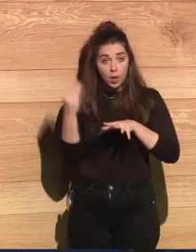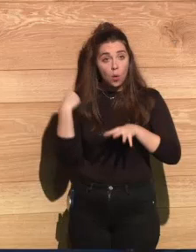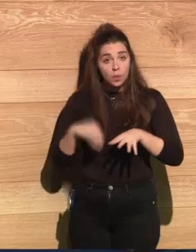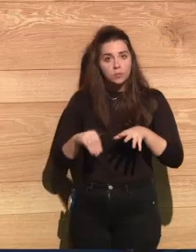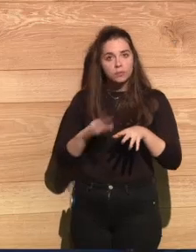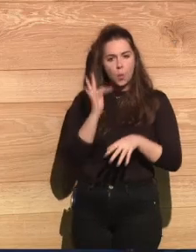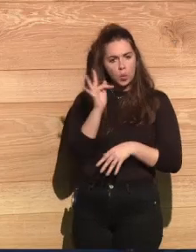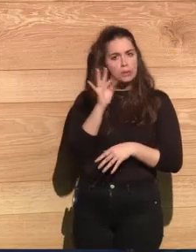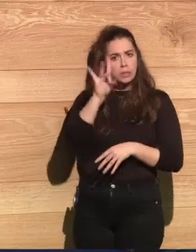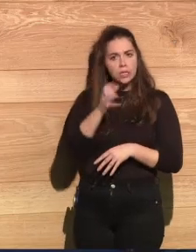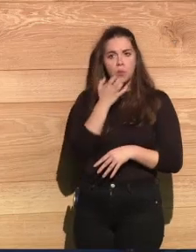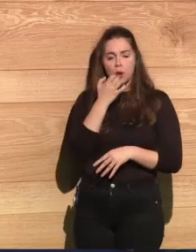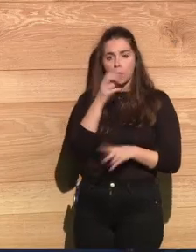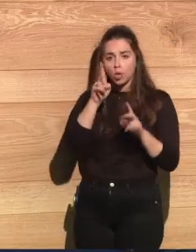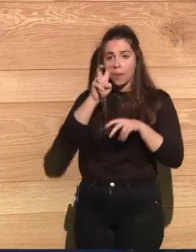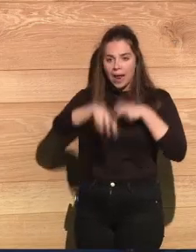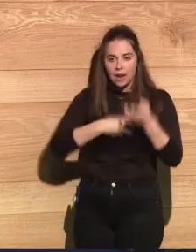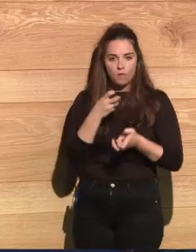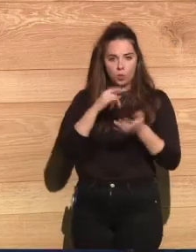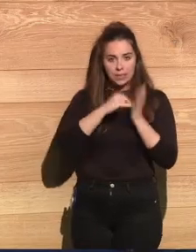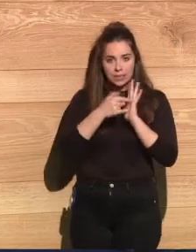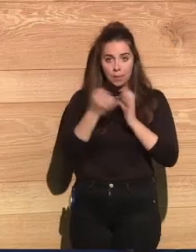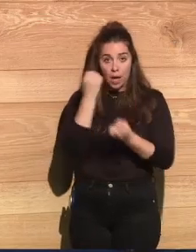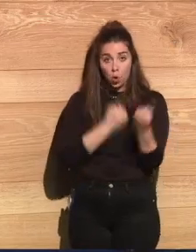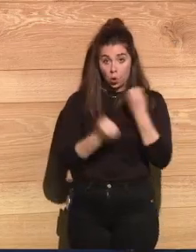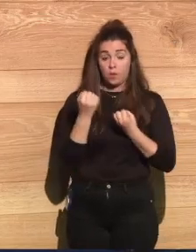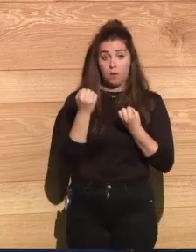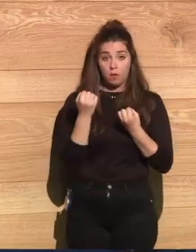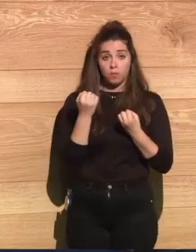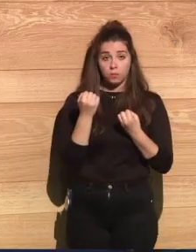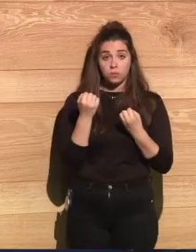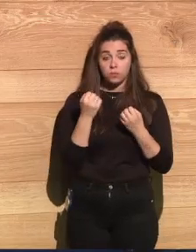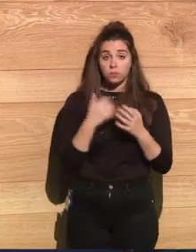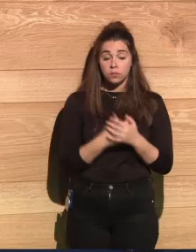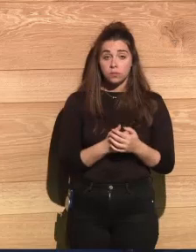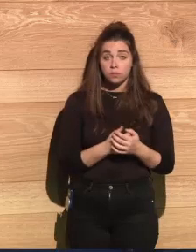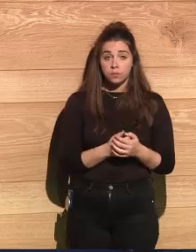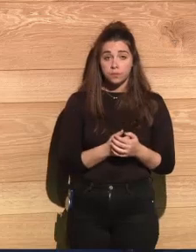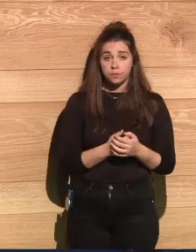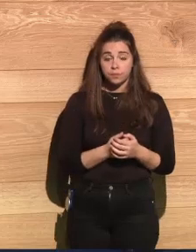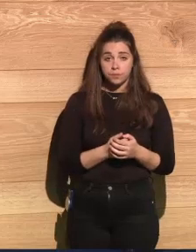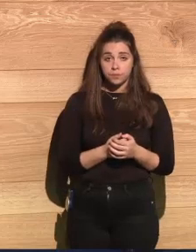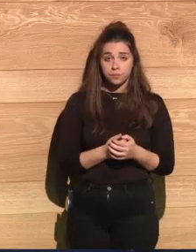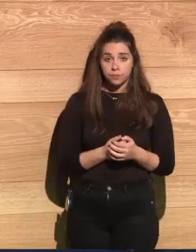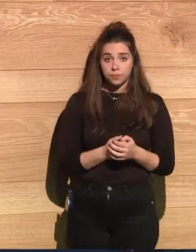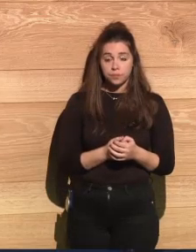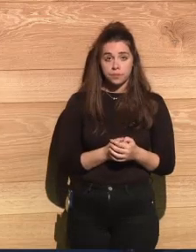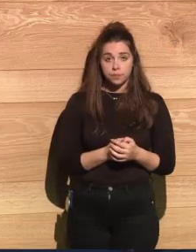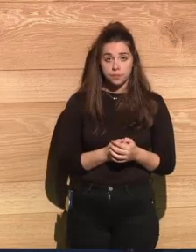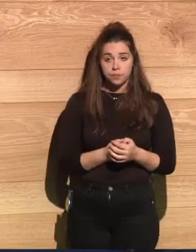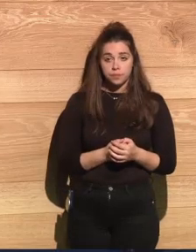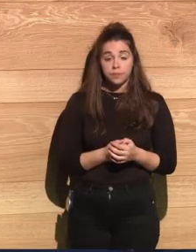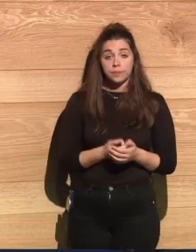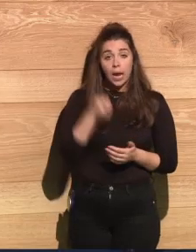economic system, labor movement, and especially for the status of woman.